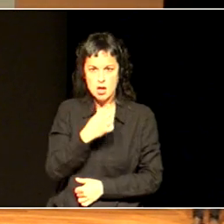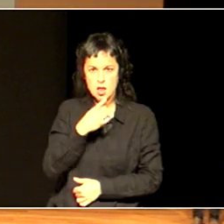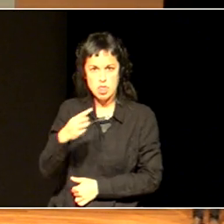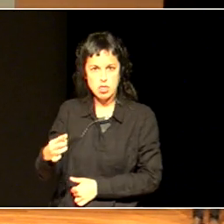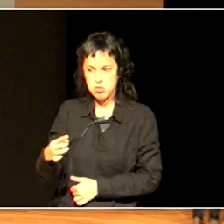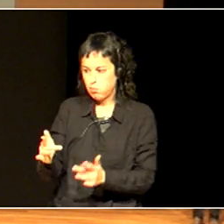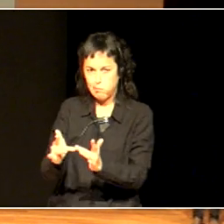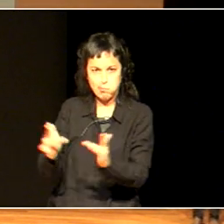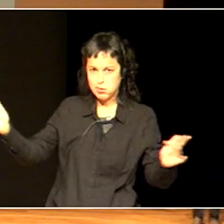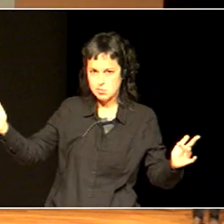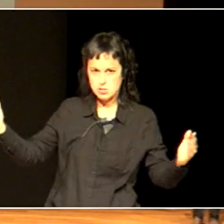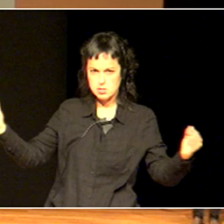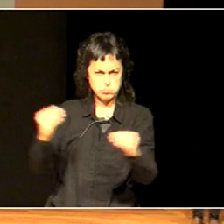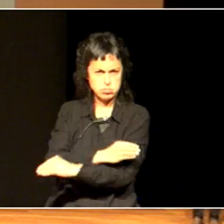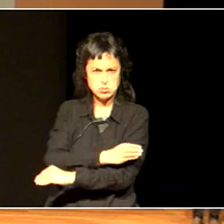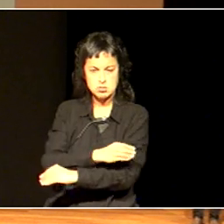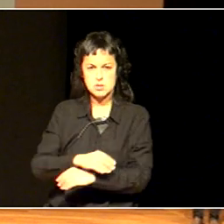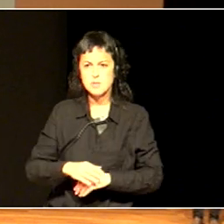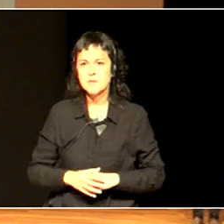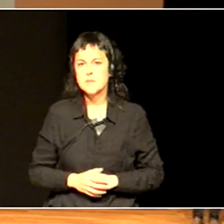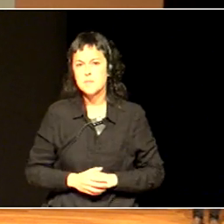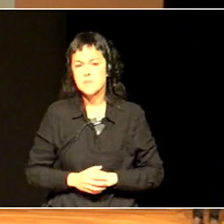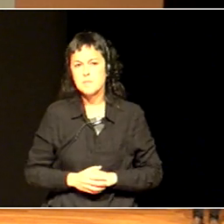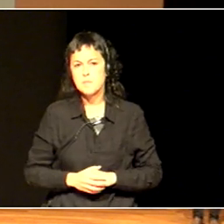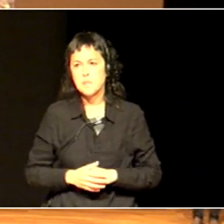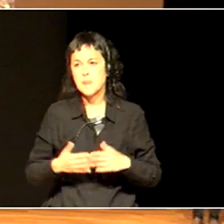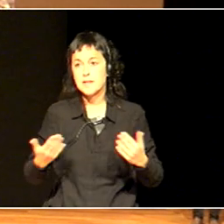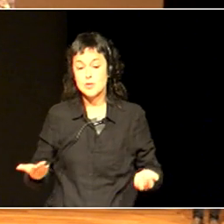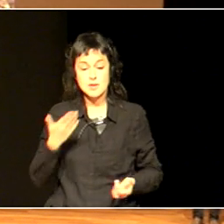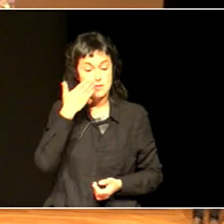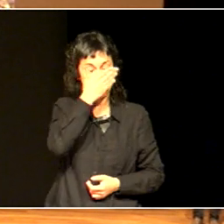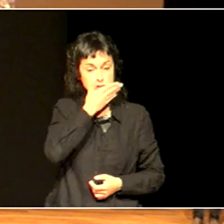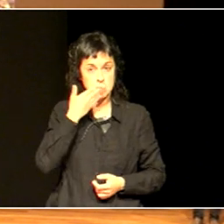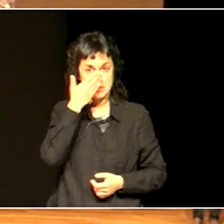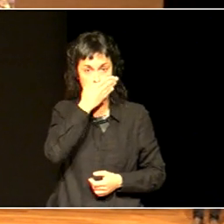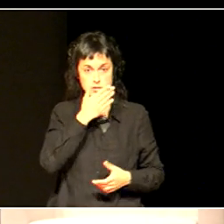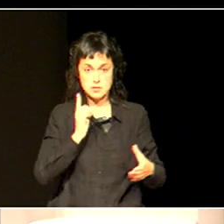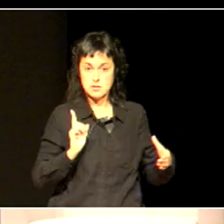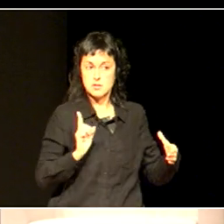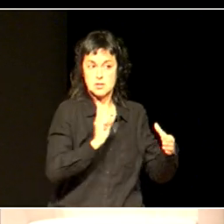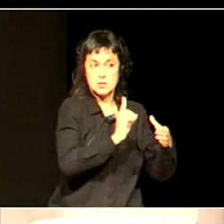How can we link inclusive schools to inclusive cities and societies?